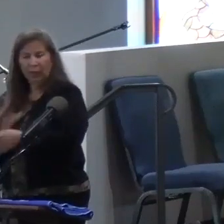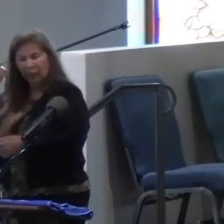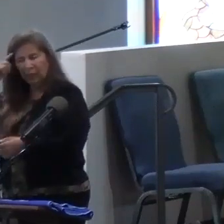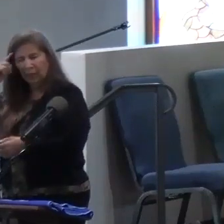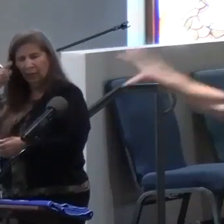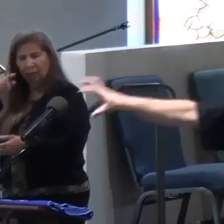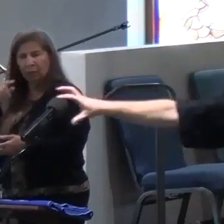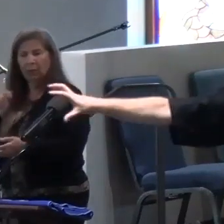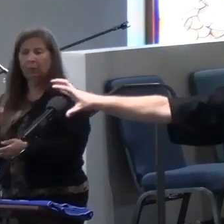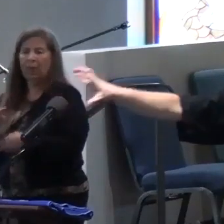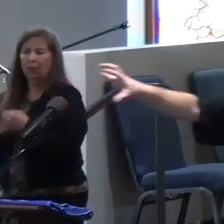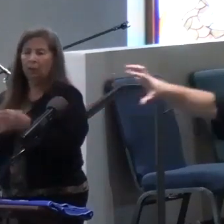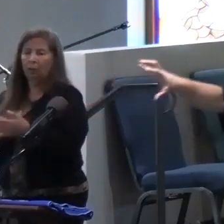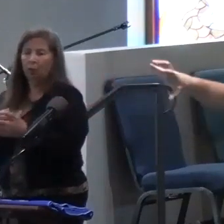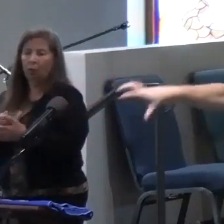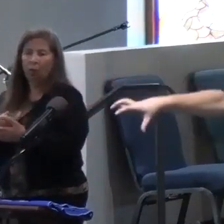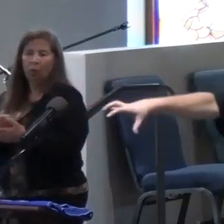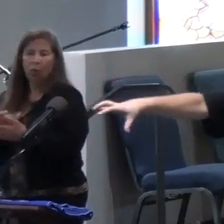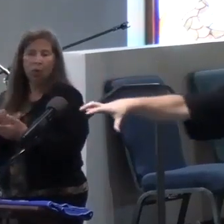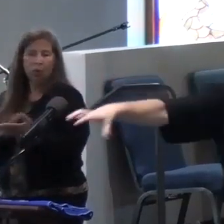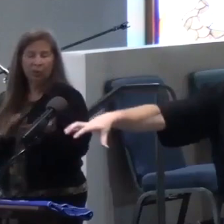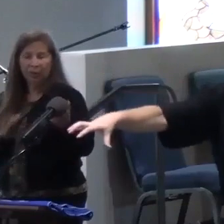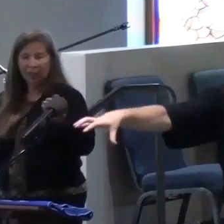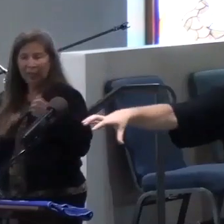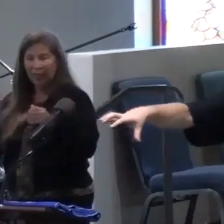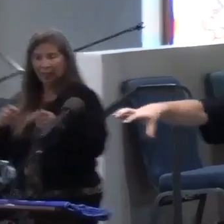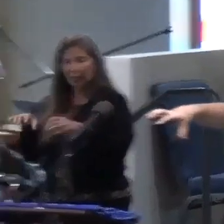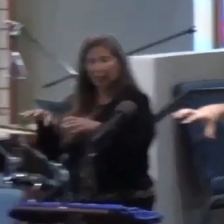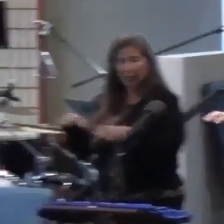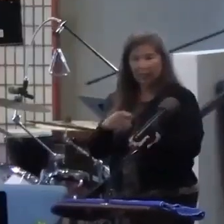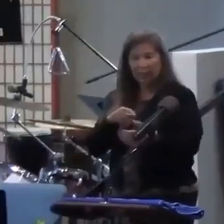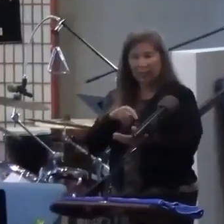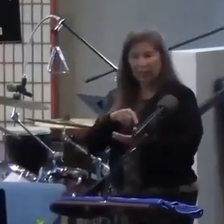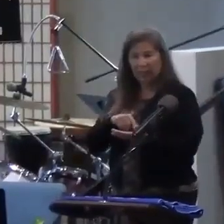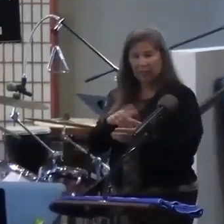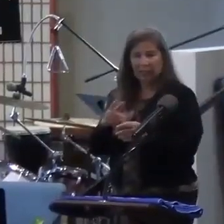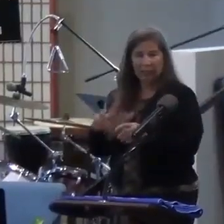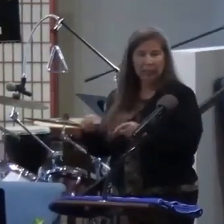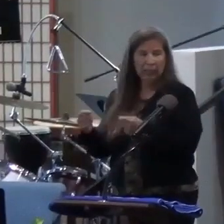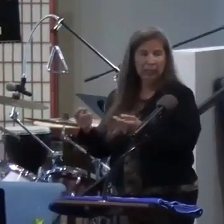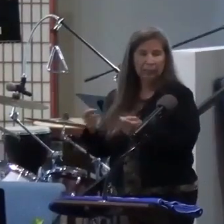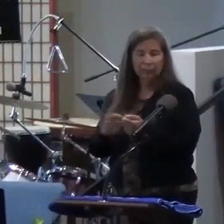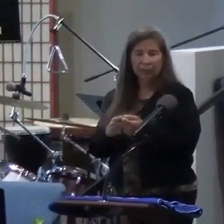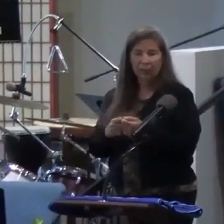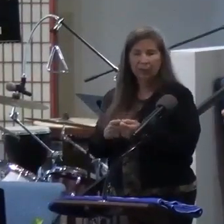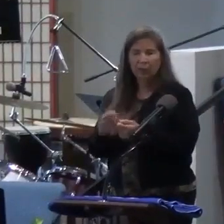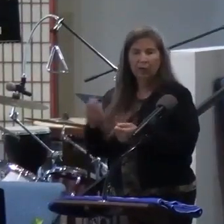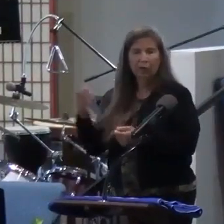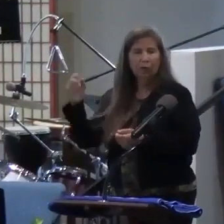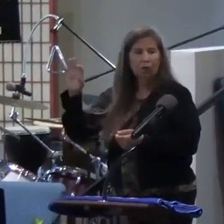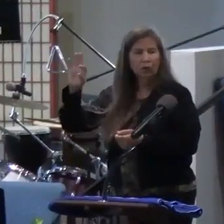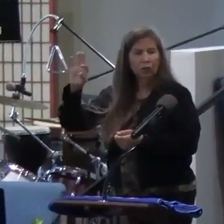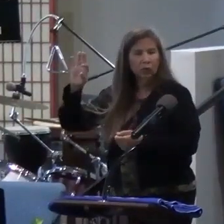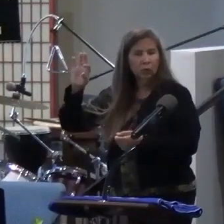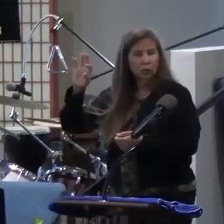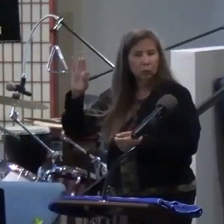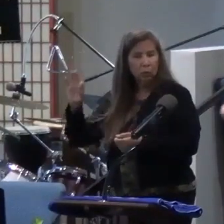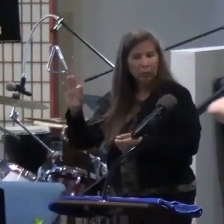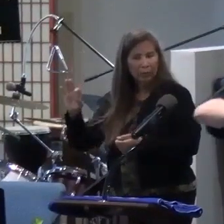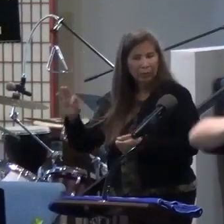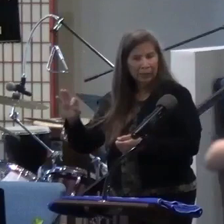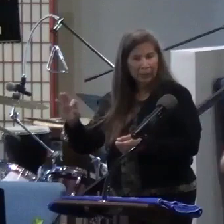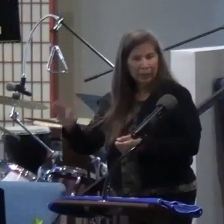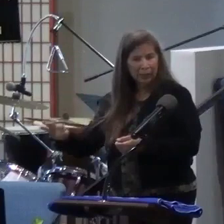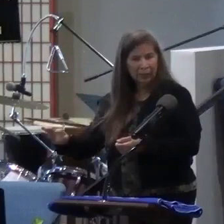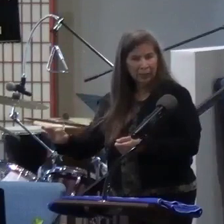the things he did. And he goes to this brother-in-law named Laban. And if you know the story, for 20 years, he's manipulating and tricking